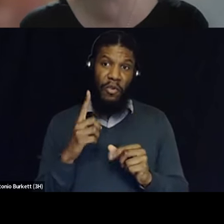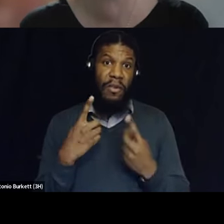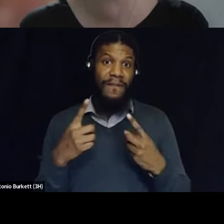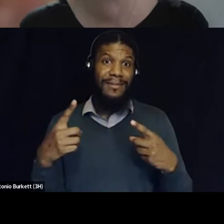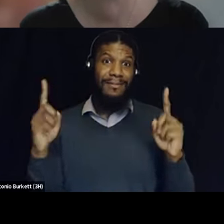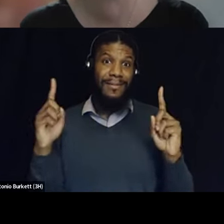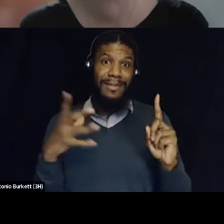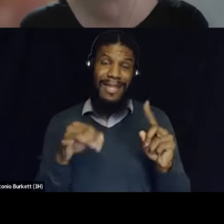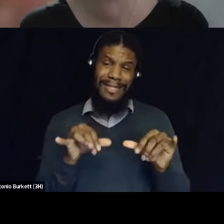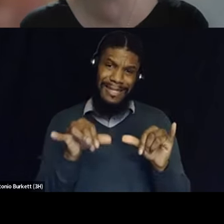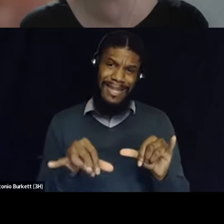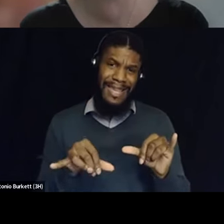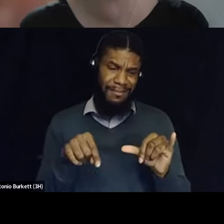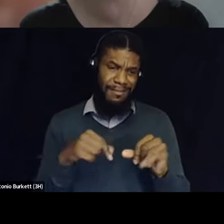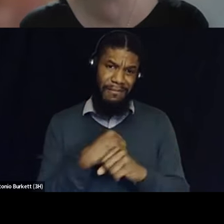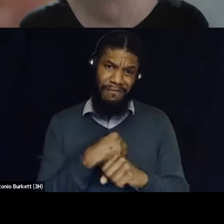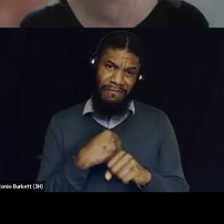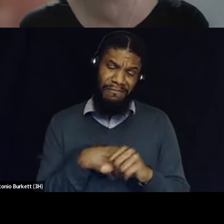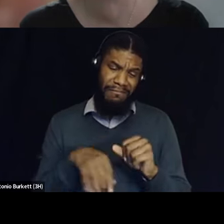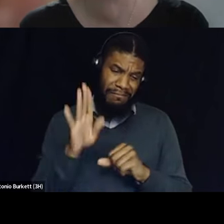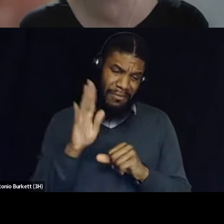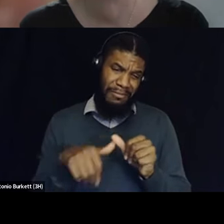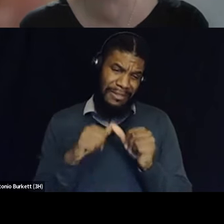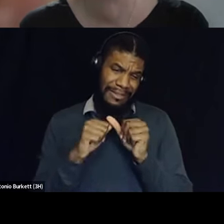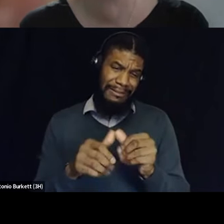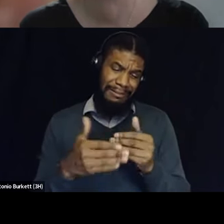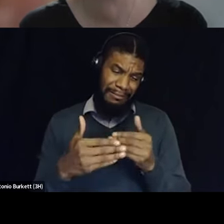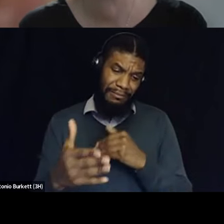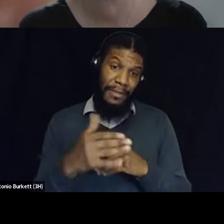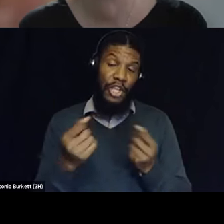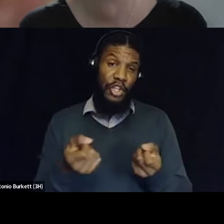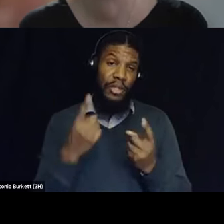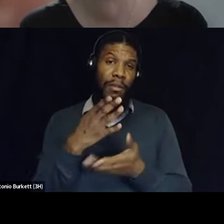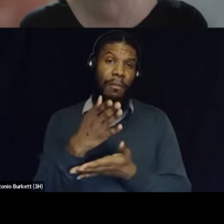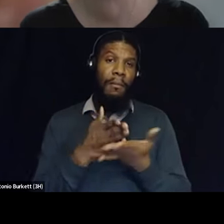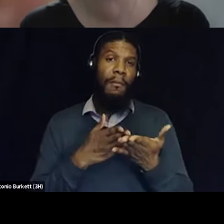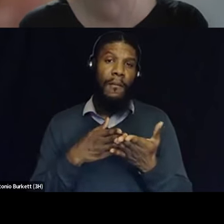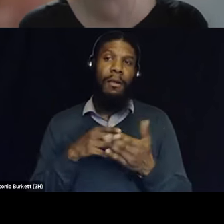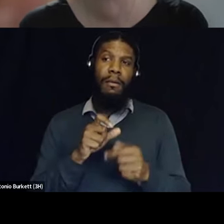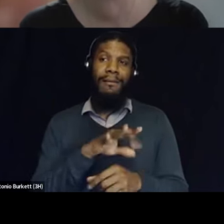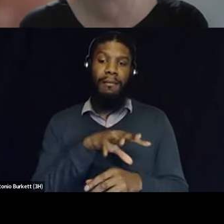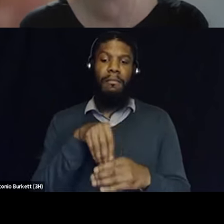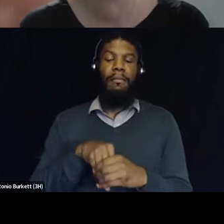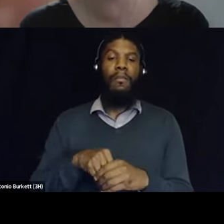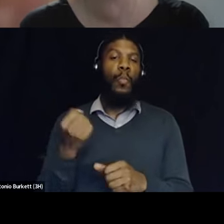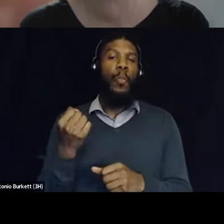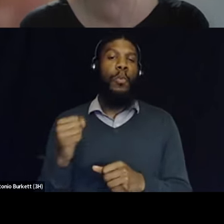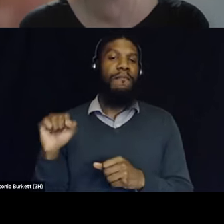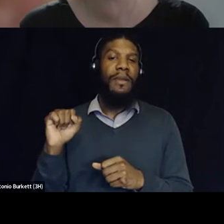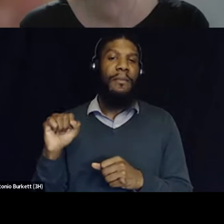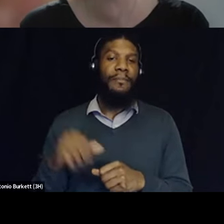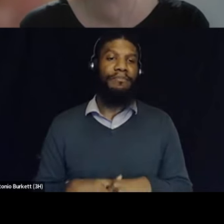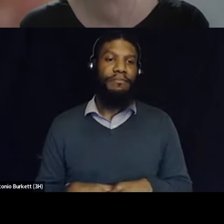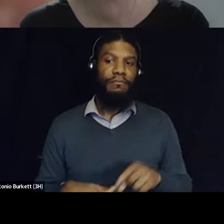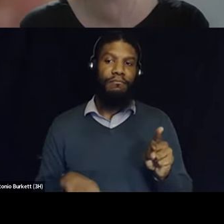staying in this fight for the long haul and understanding that that piece of it as a as part of a movement yeah i